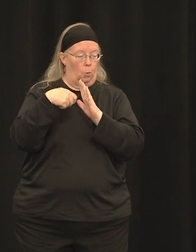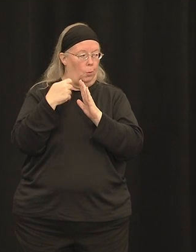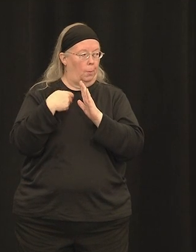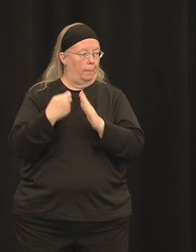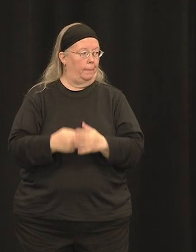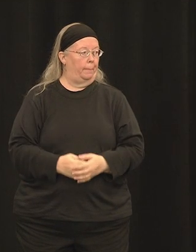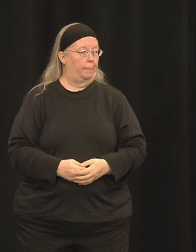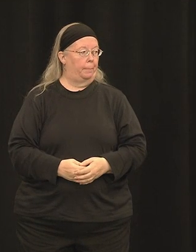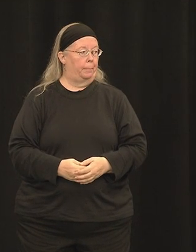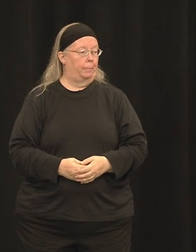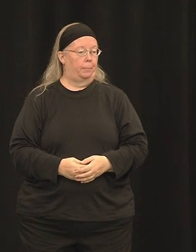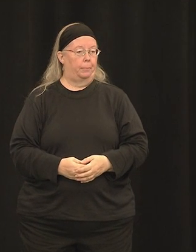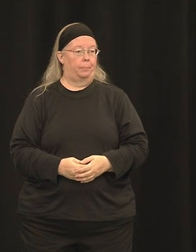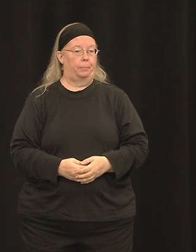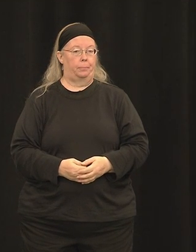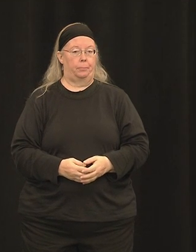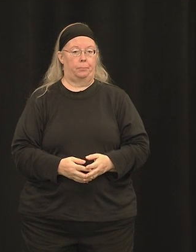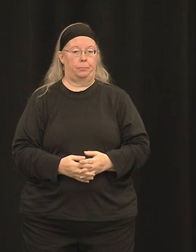Oh, we need volume.